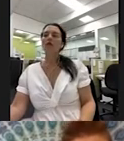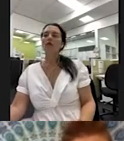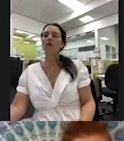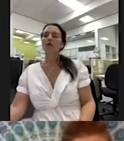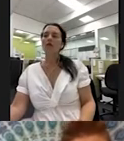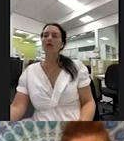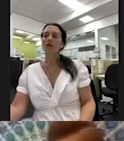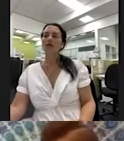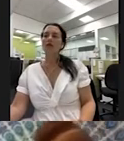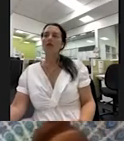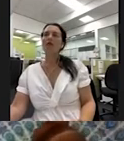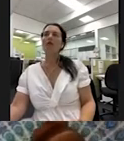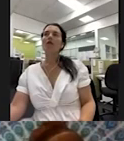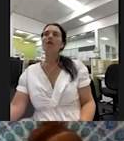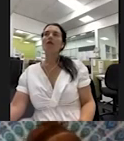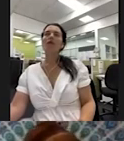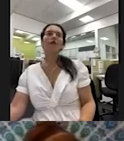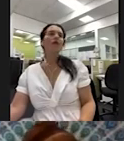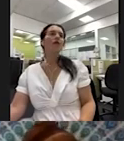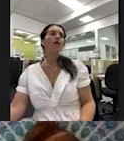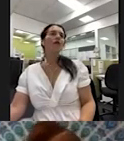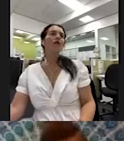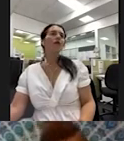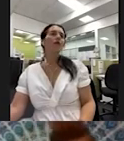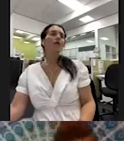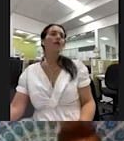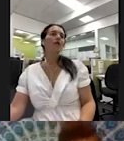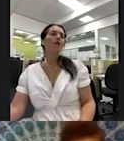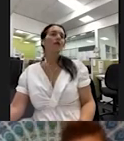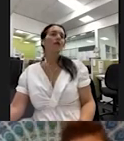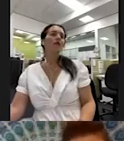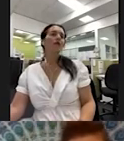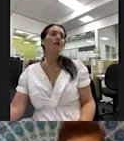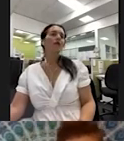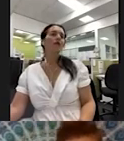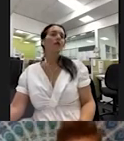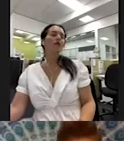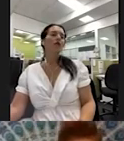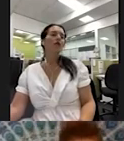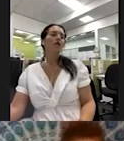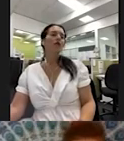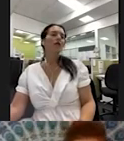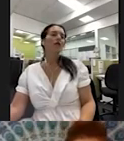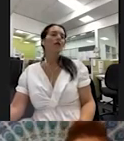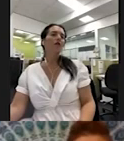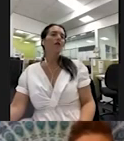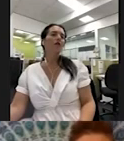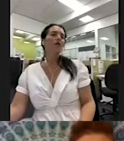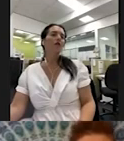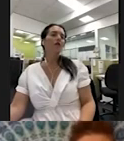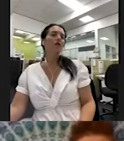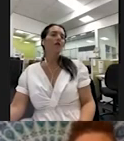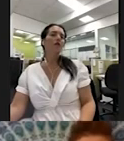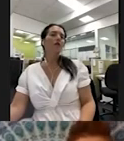you're more than welcome to ask a question. And as I said, there is also an opportunity at the end